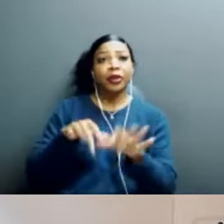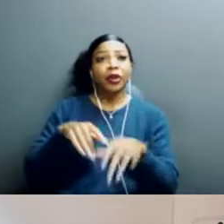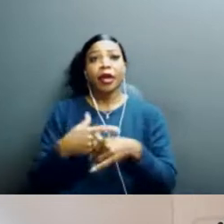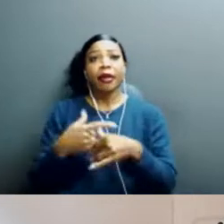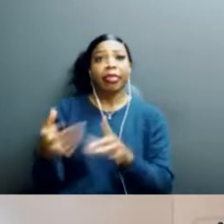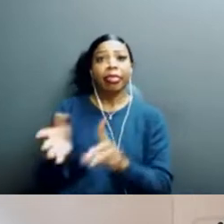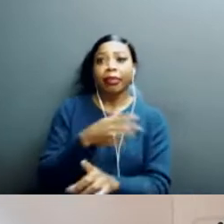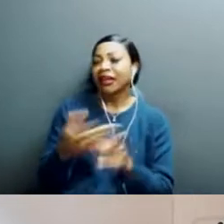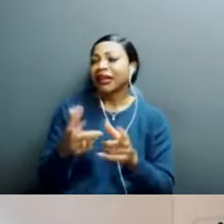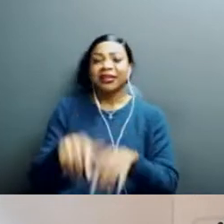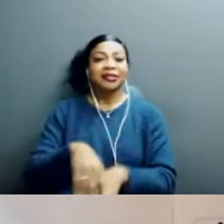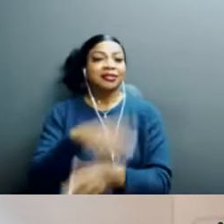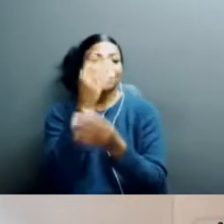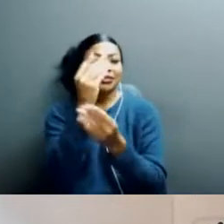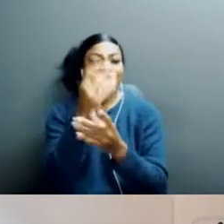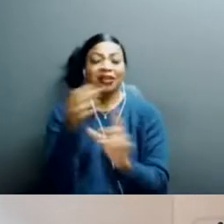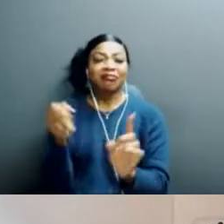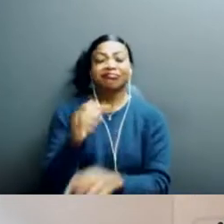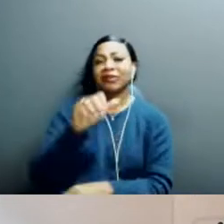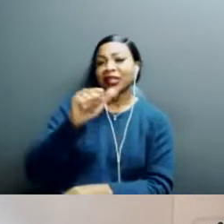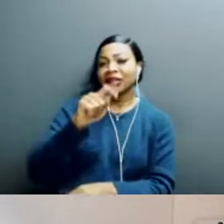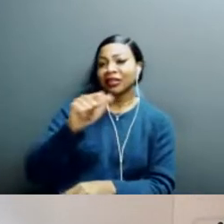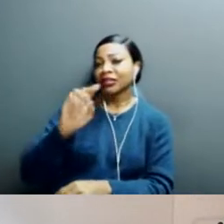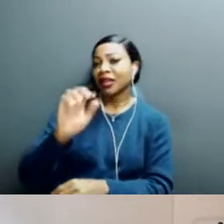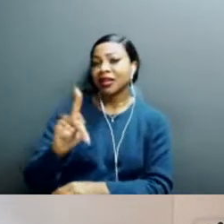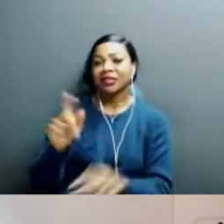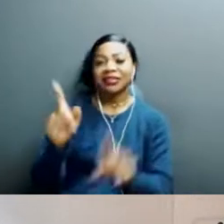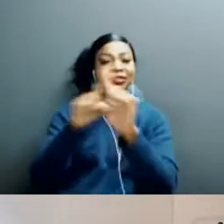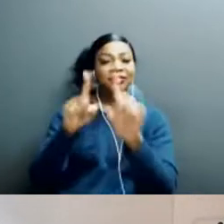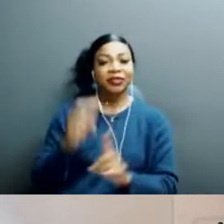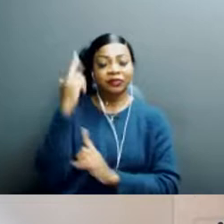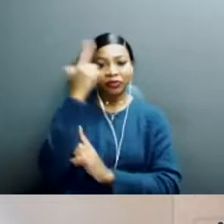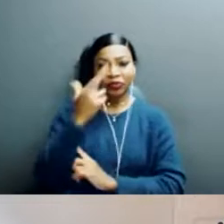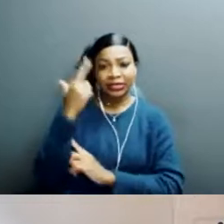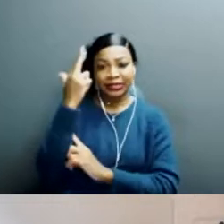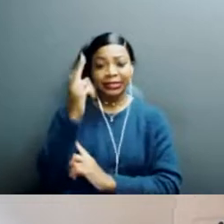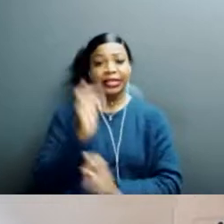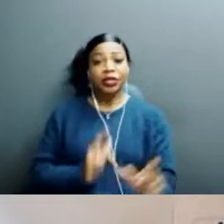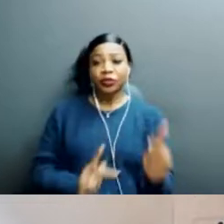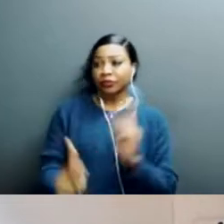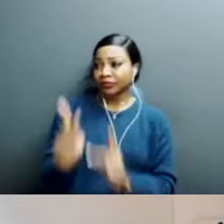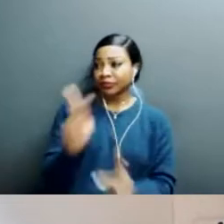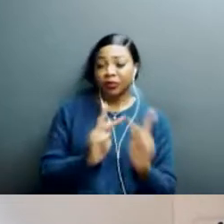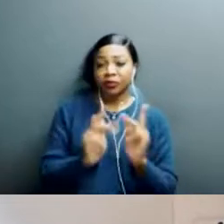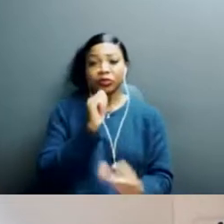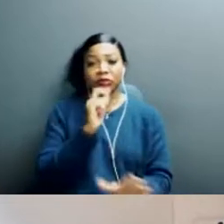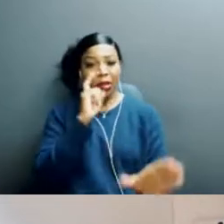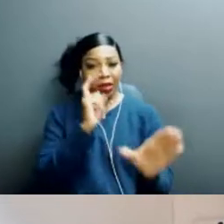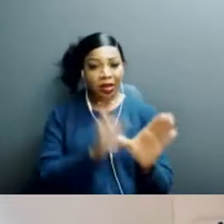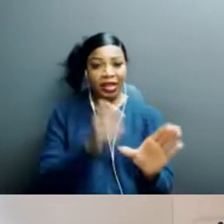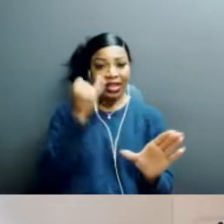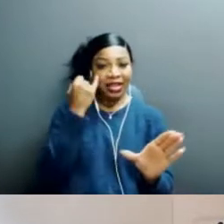Um, there's a whole bunch of different motives. Uh, so individuals in general are not targeted unless they actually are a key figure for an